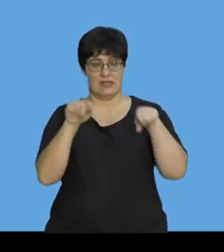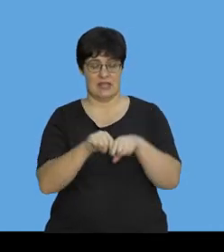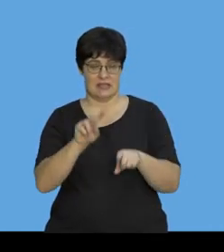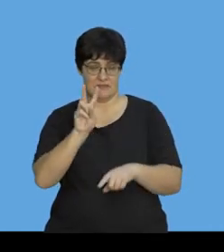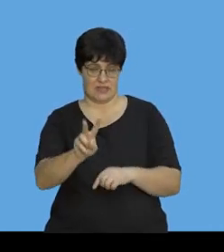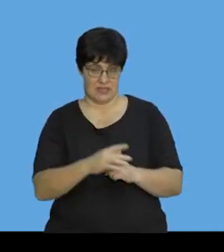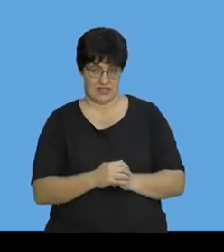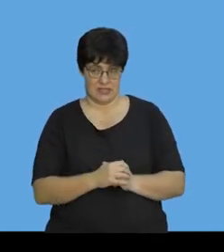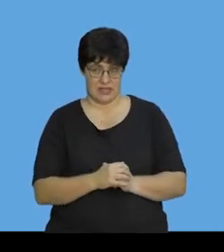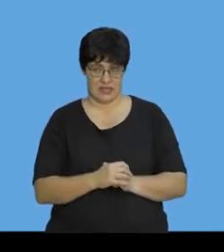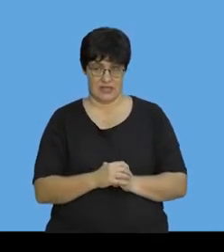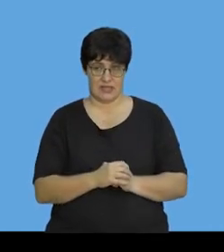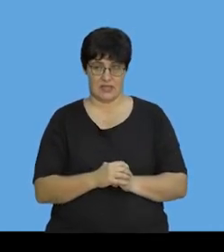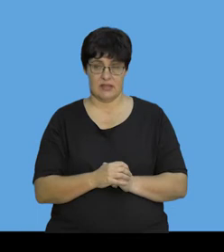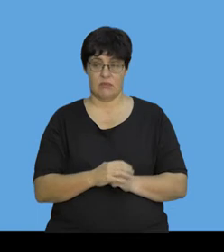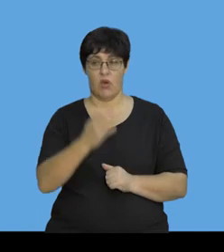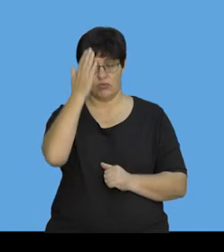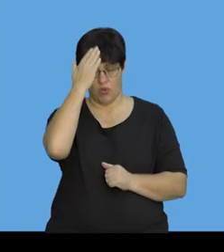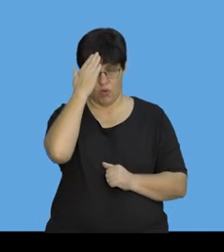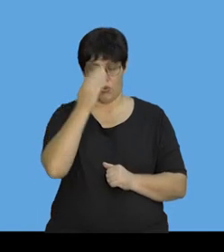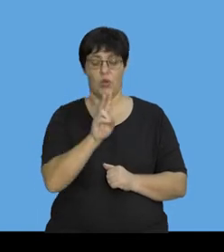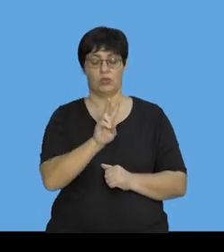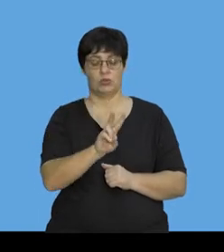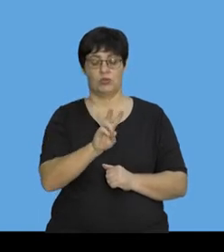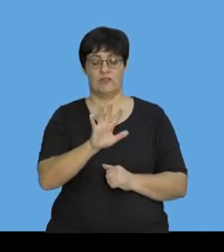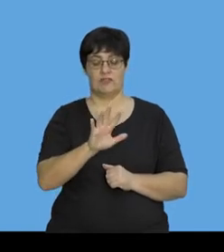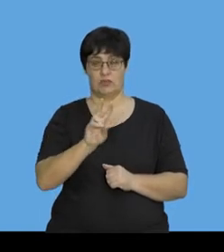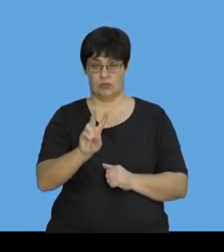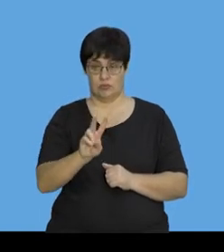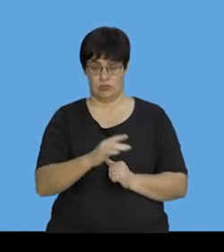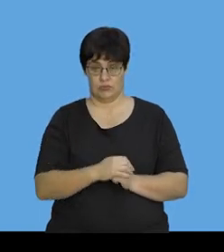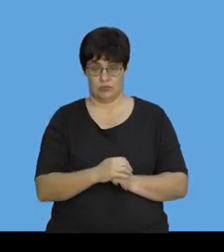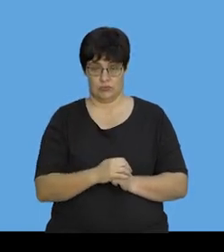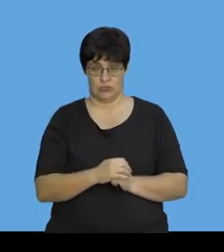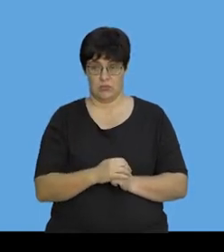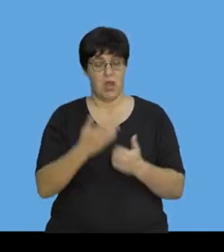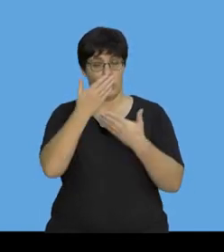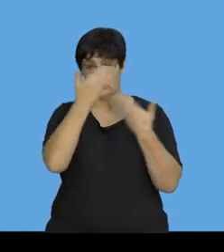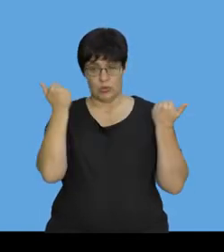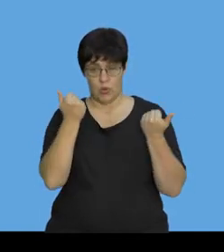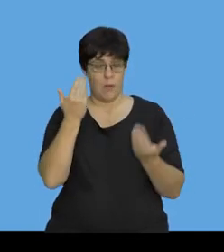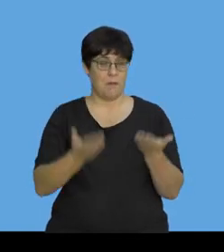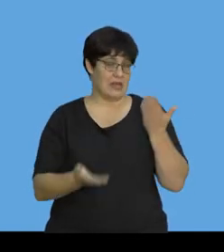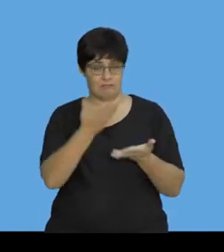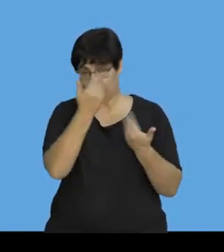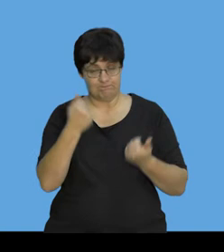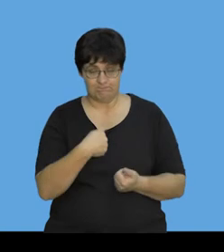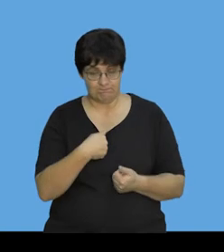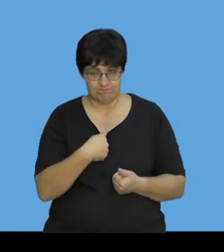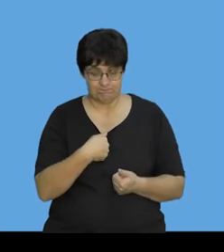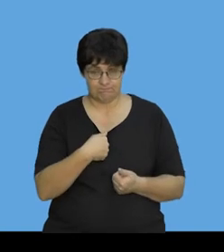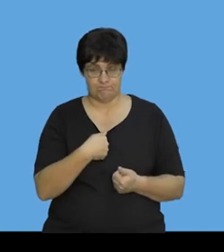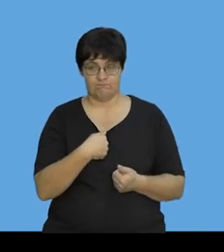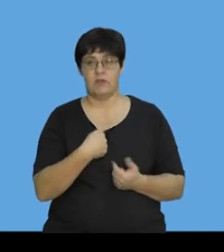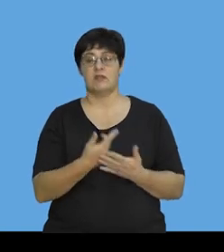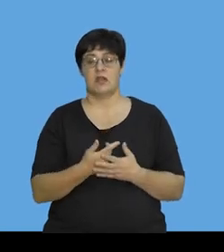I know F net delta T. It's 252. I don't know the mass. And we're